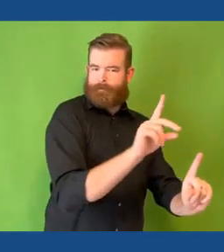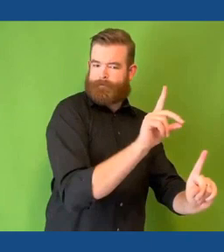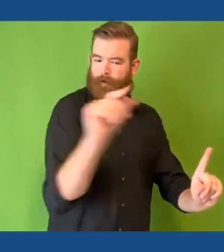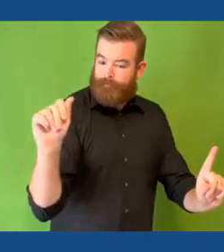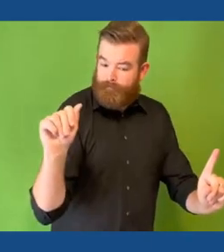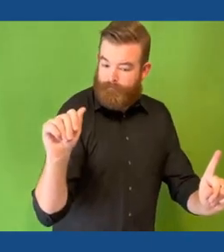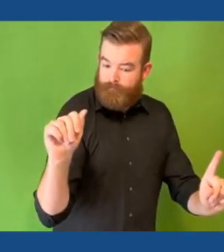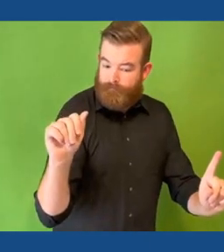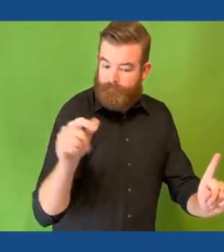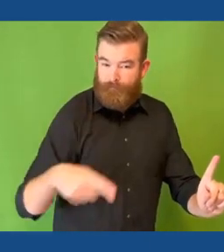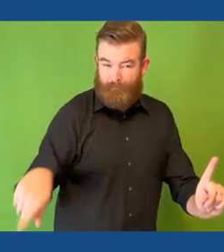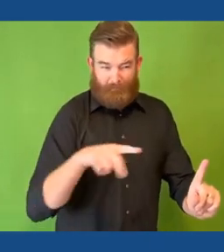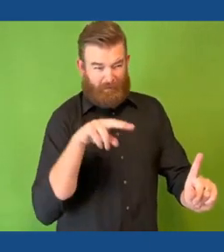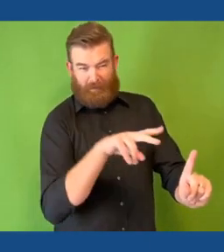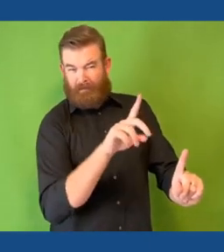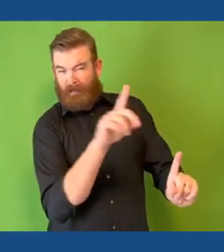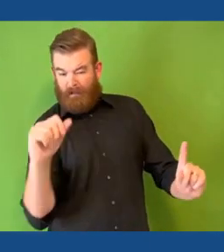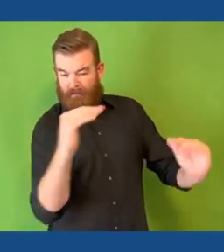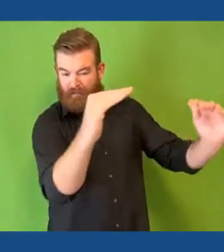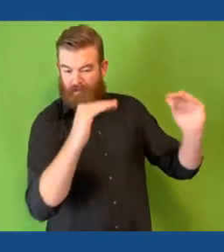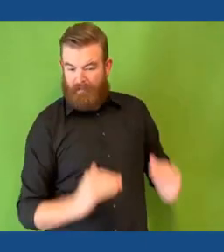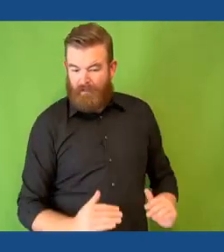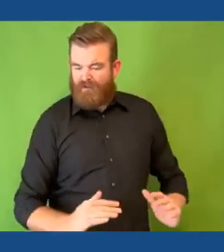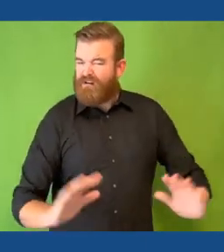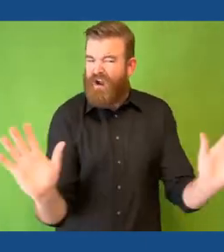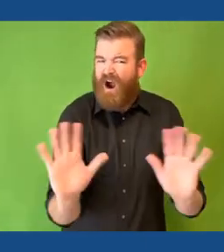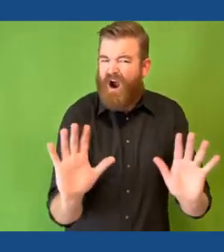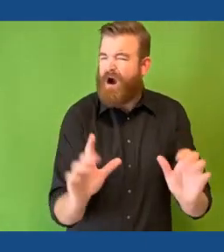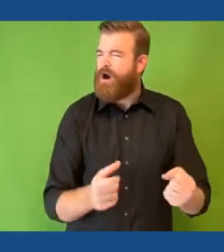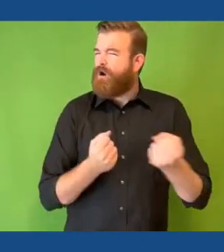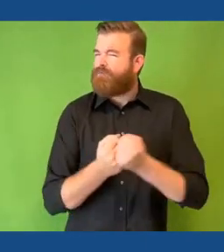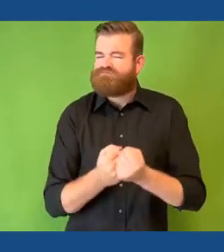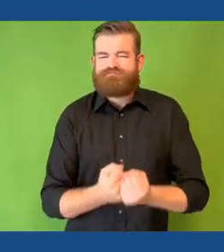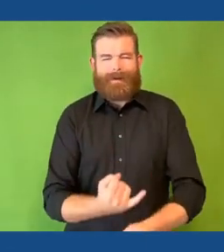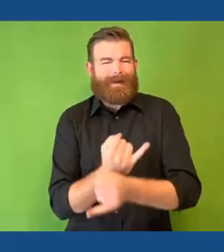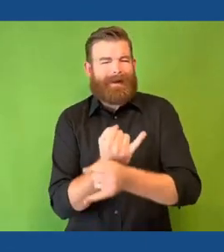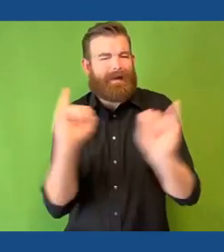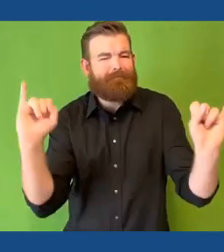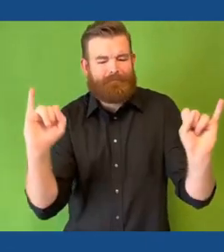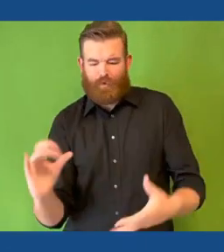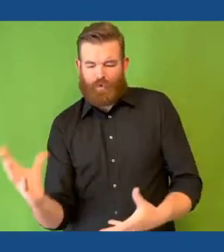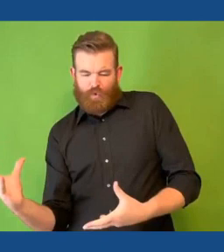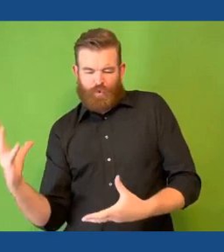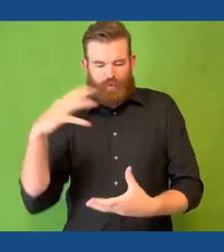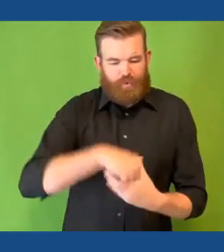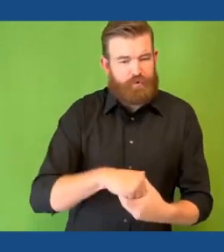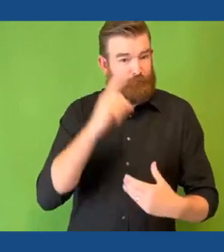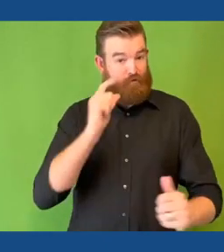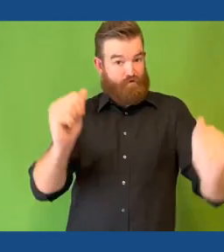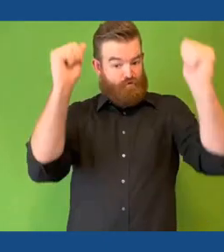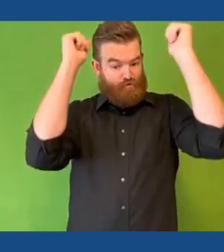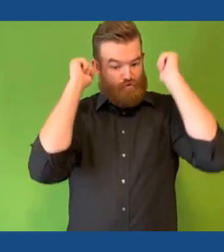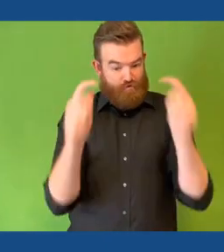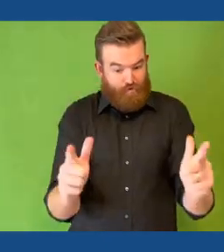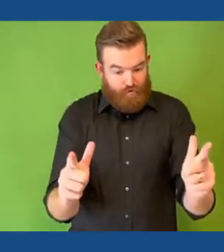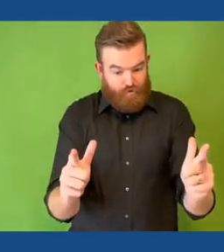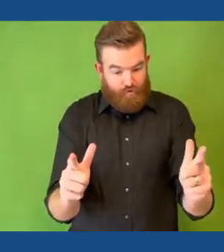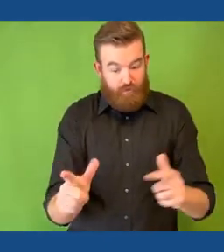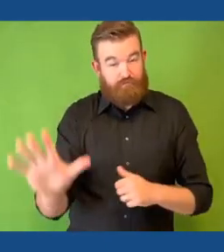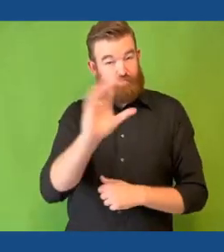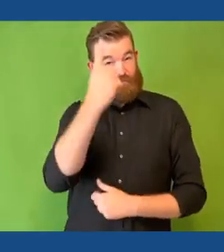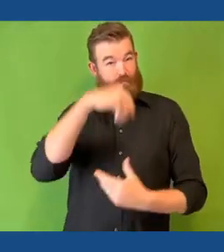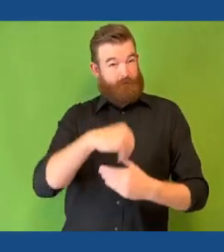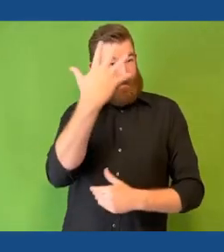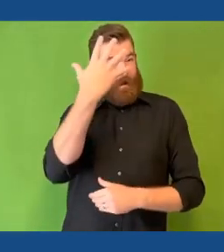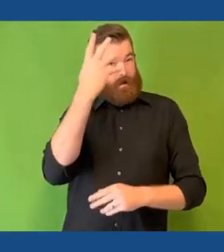think about and define disability and to end the stigma and promote independence and inclusion for all. It's